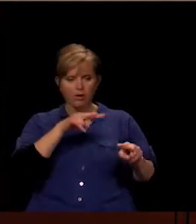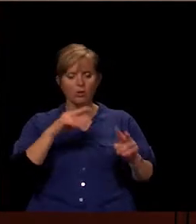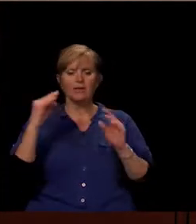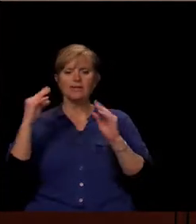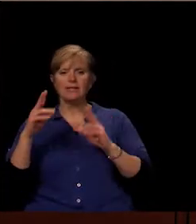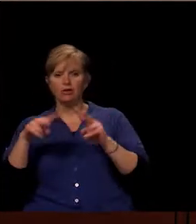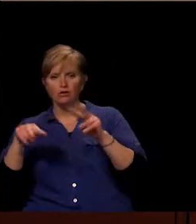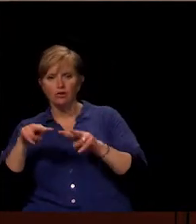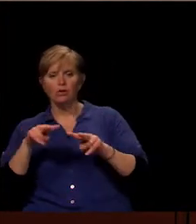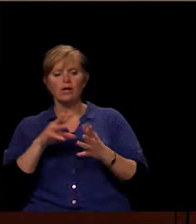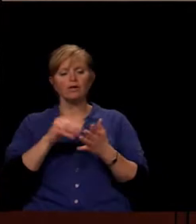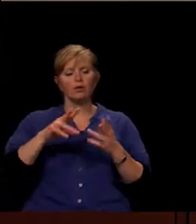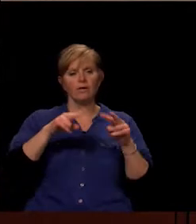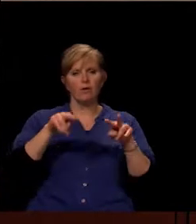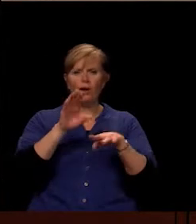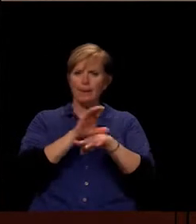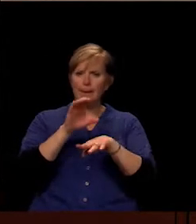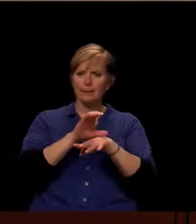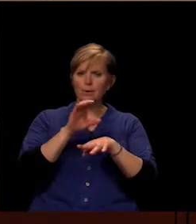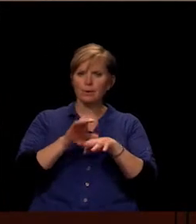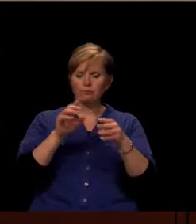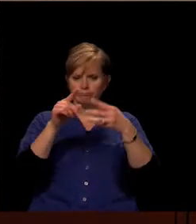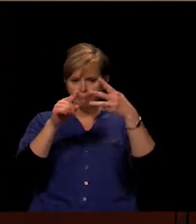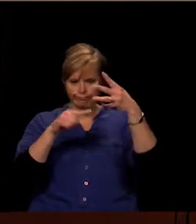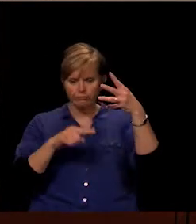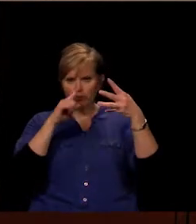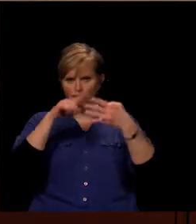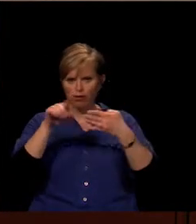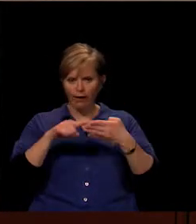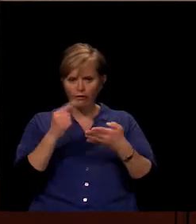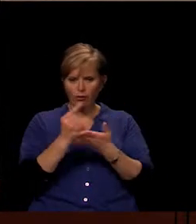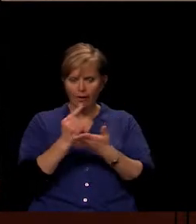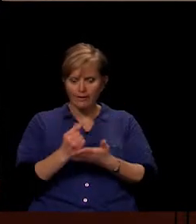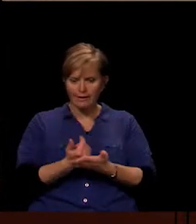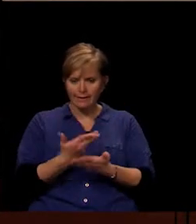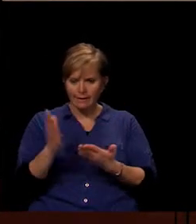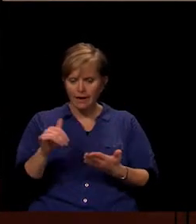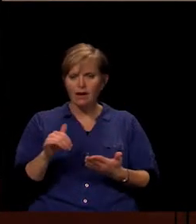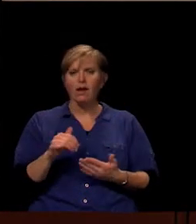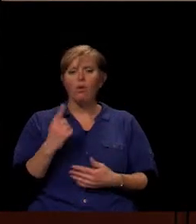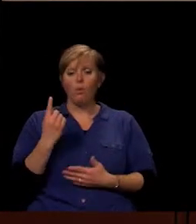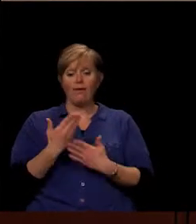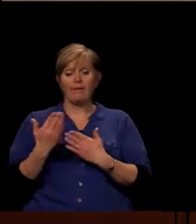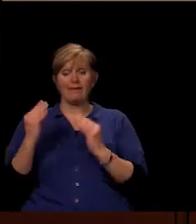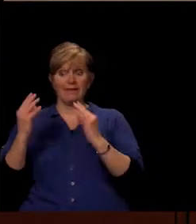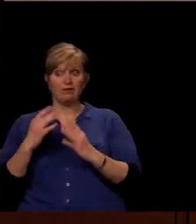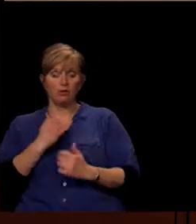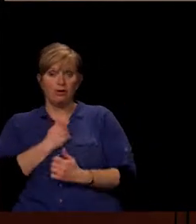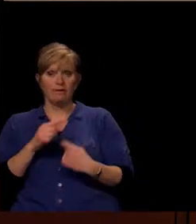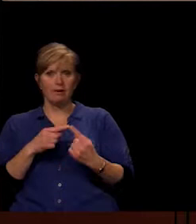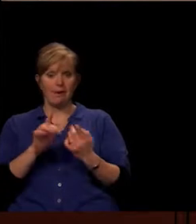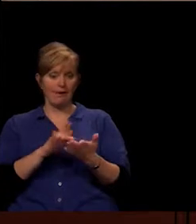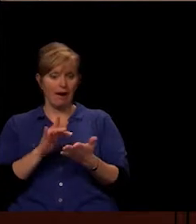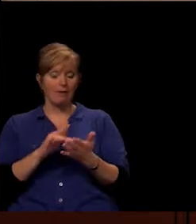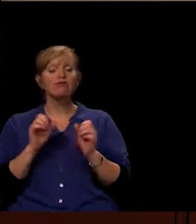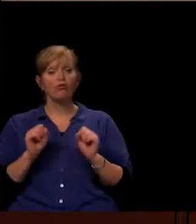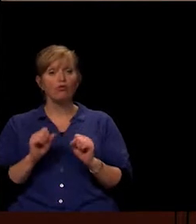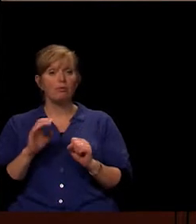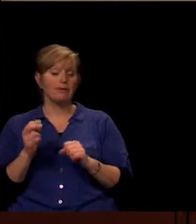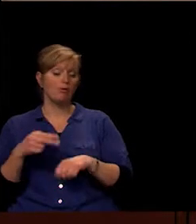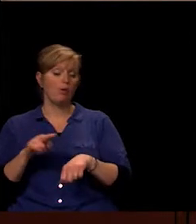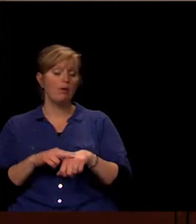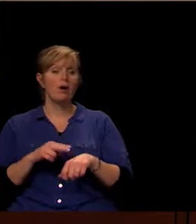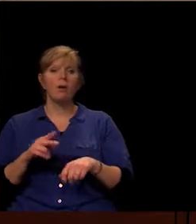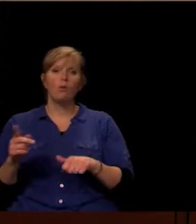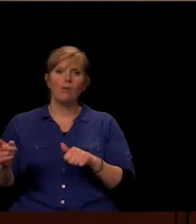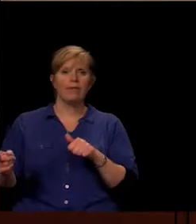you know, we have all the kids now using StudentVUE. And one of the things she loves about the iPads, and this could be the norm, is when the kids first sit